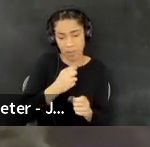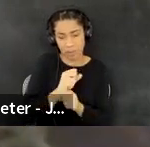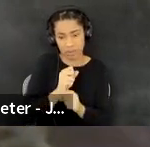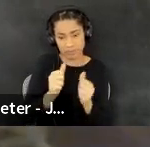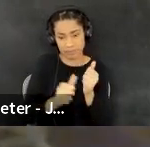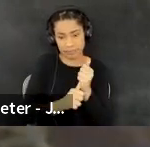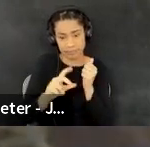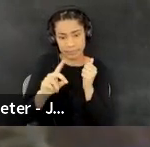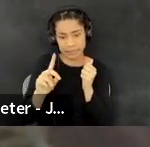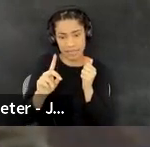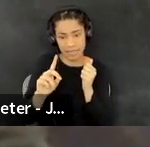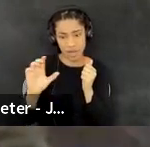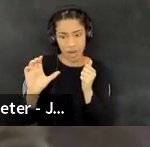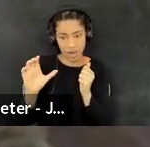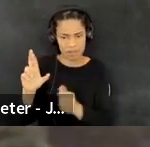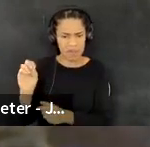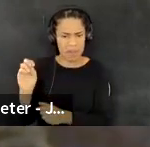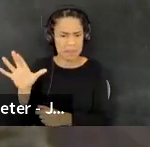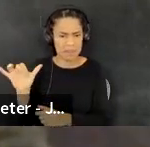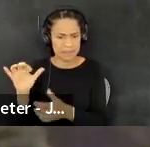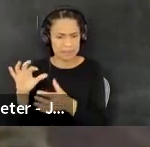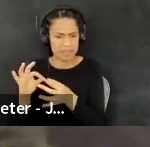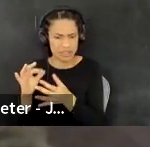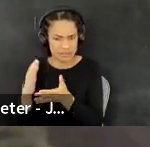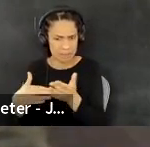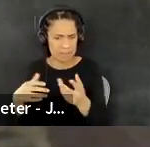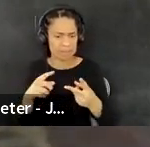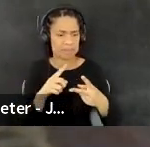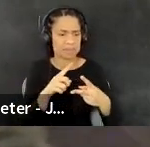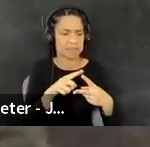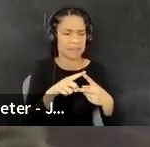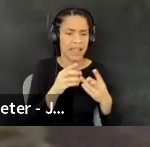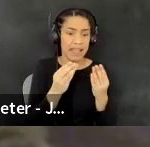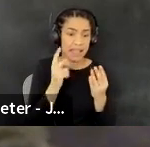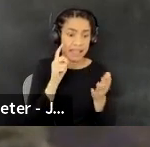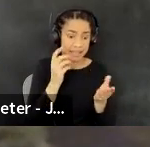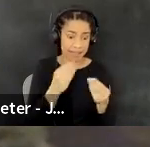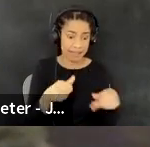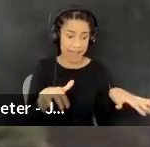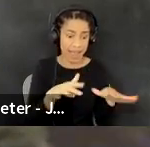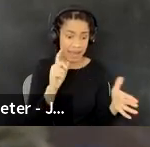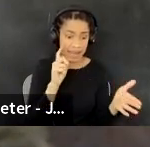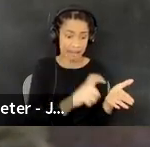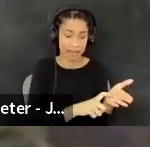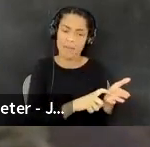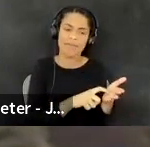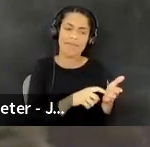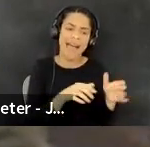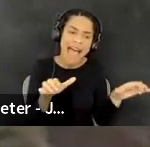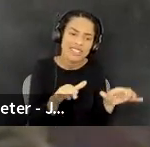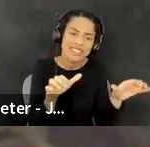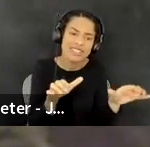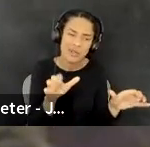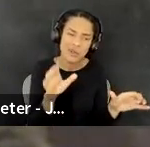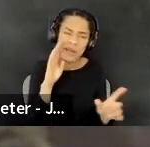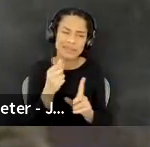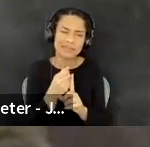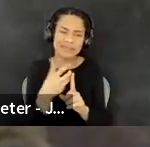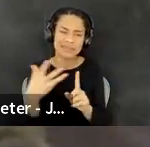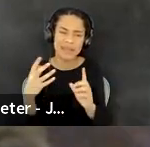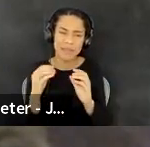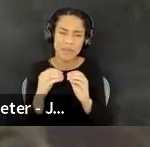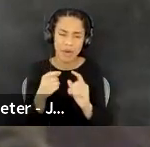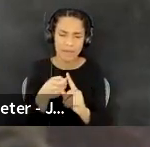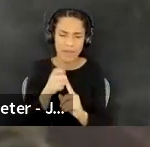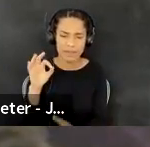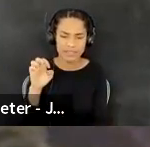Ronnie mentioned some of it, um, land acknowledgement as action. We're going to hear a little bit more about that here in a, in a moment from Felicia and